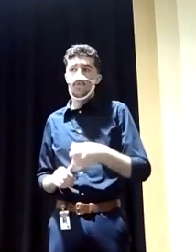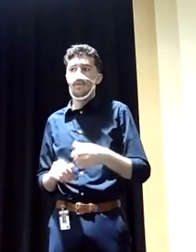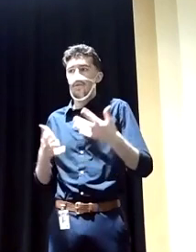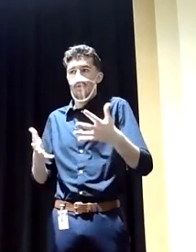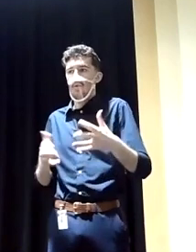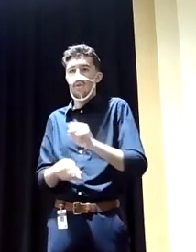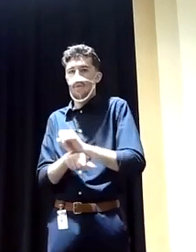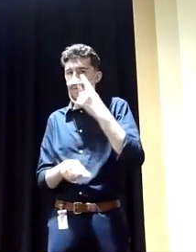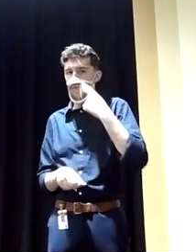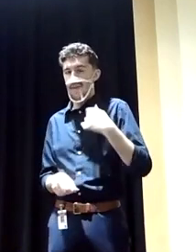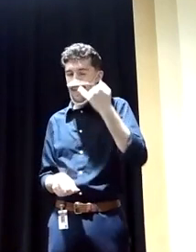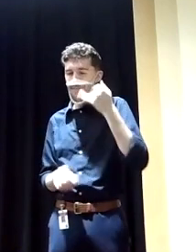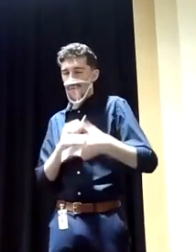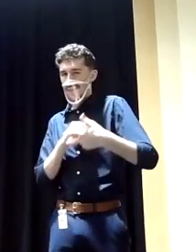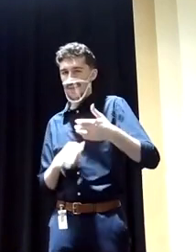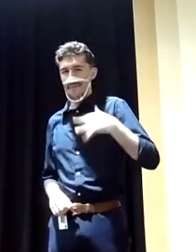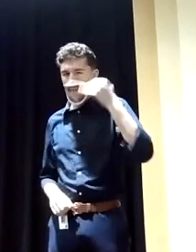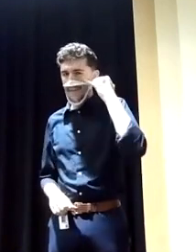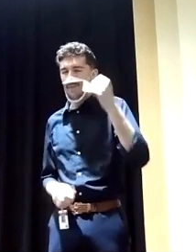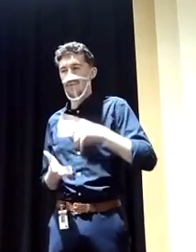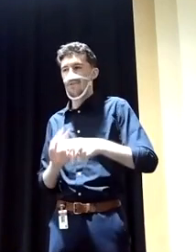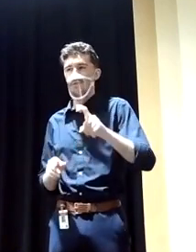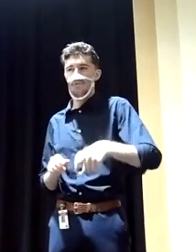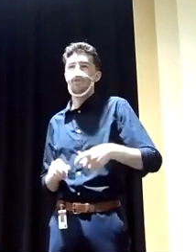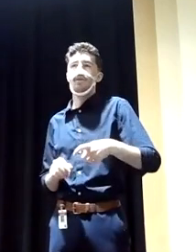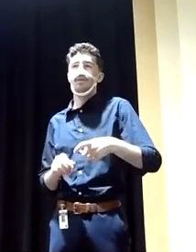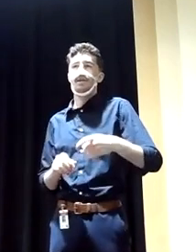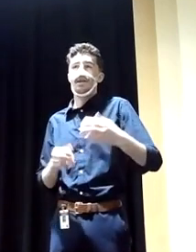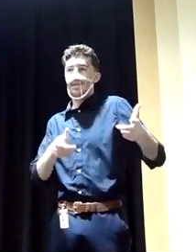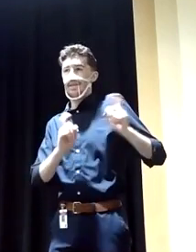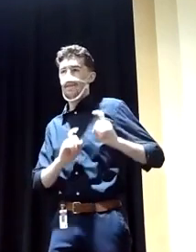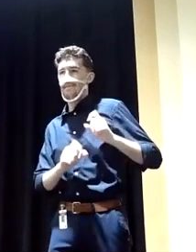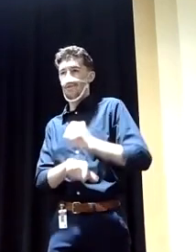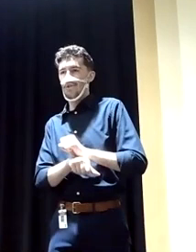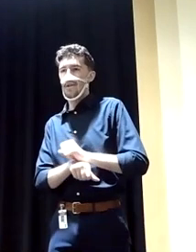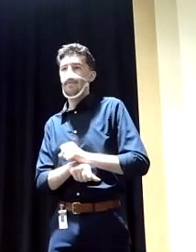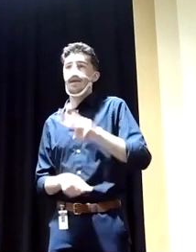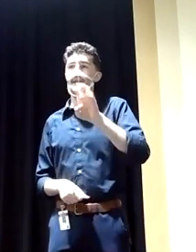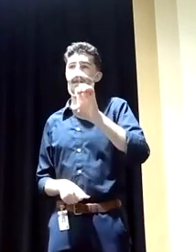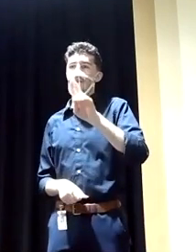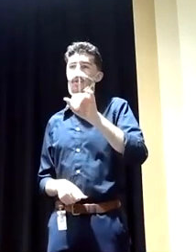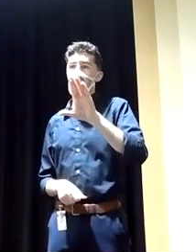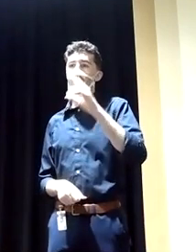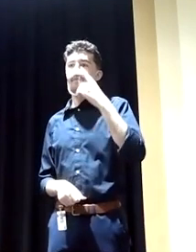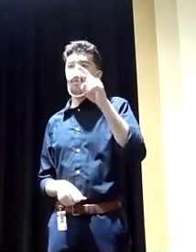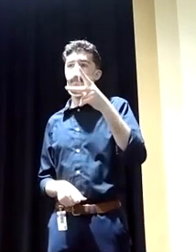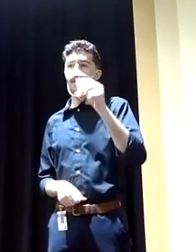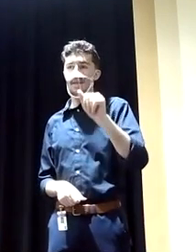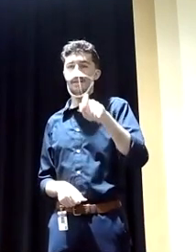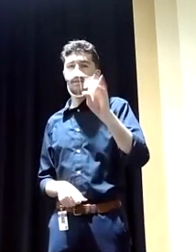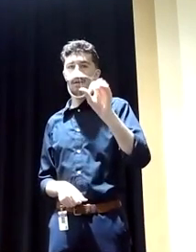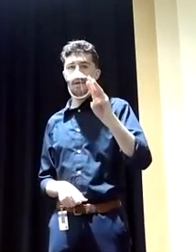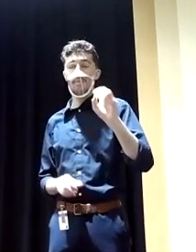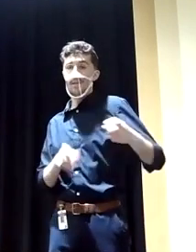me if you steal my ideas, though. So you should really give me the job. Please go to eric4pa.com, donate, support my campaign.